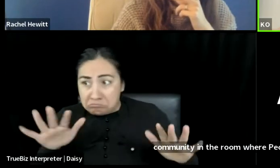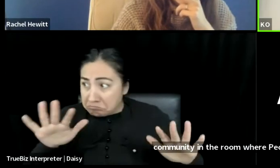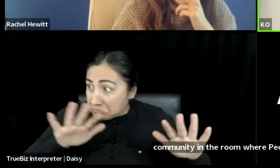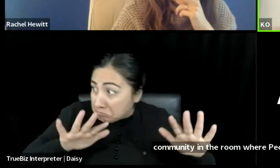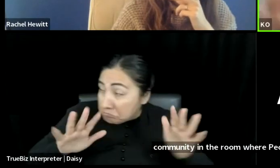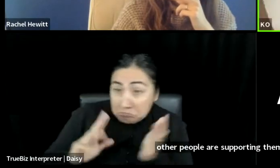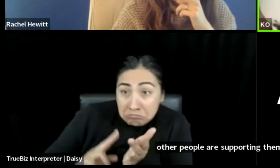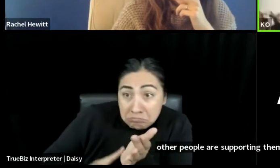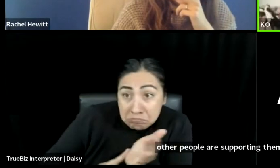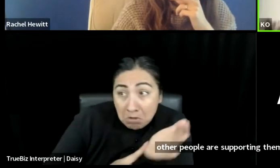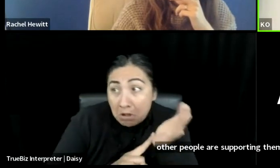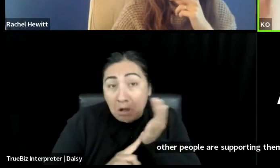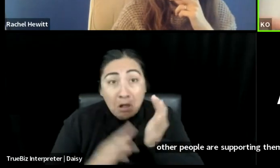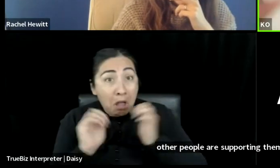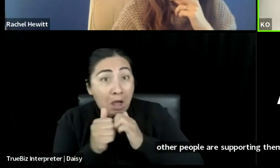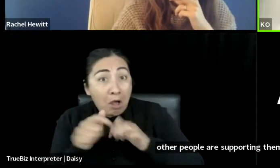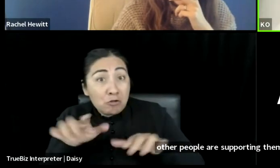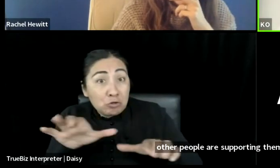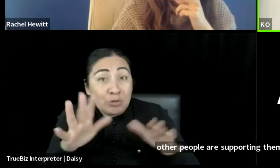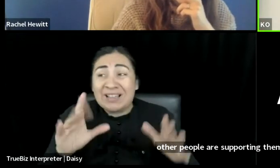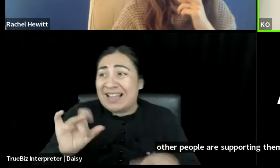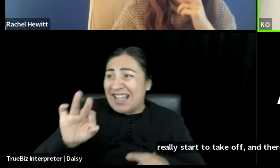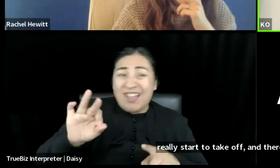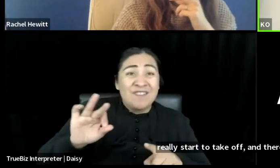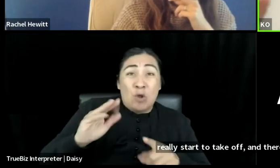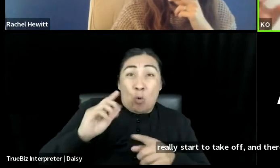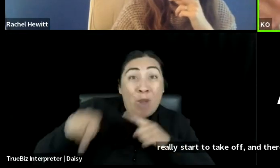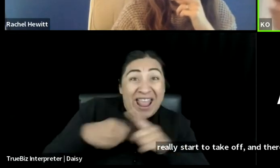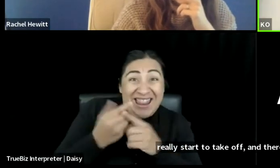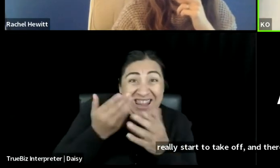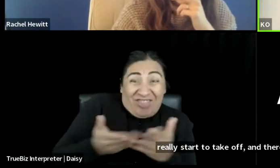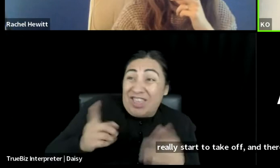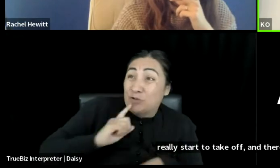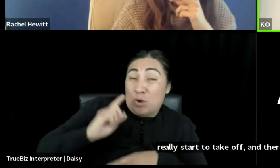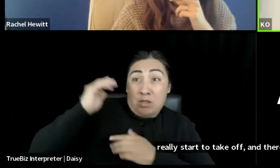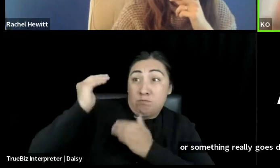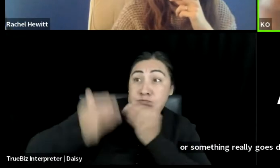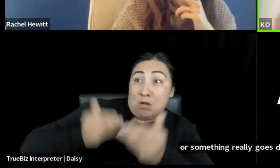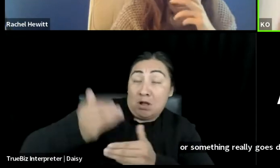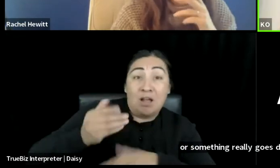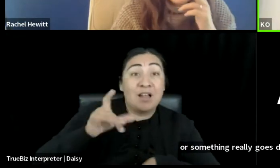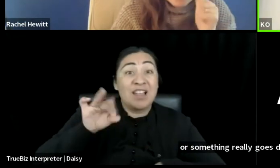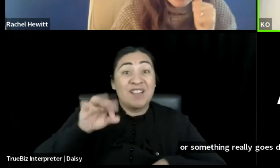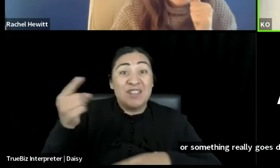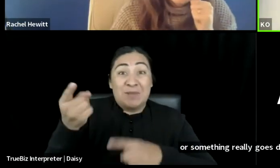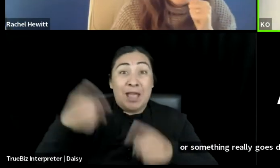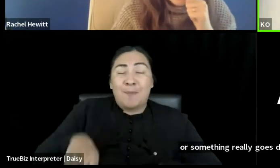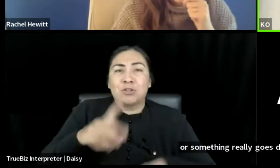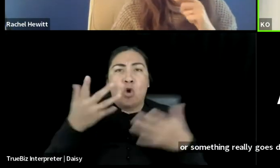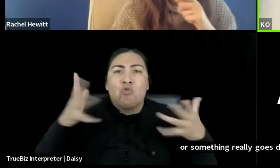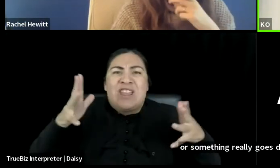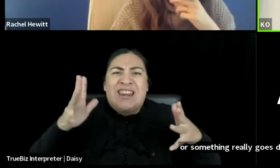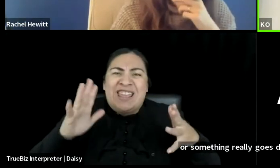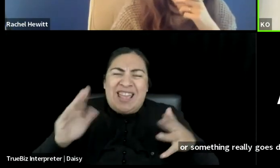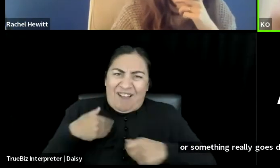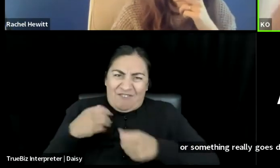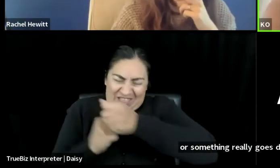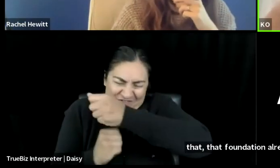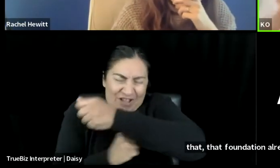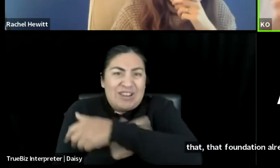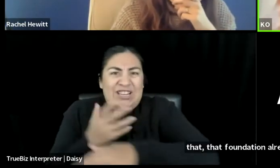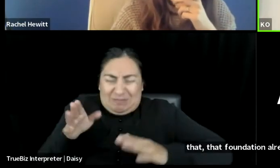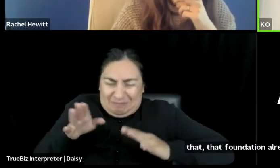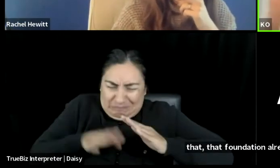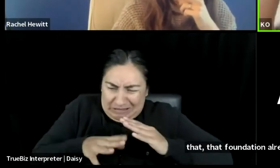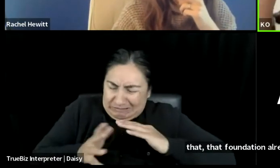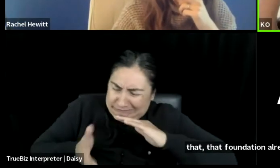take off and there's a mishap on stage or something really goes down, you have that, that foundation already built. The show